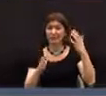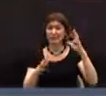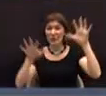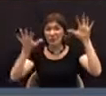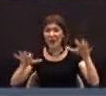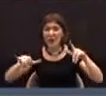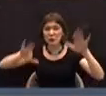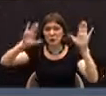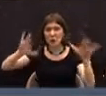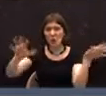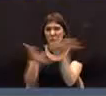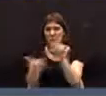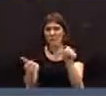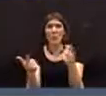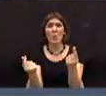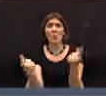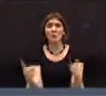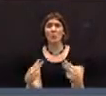happens.